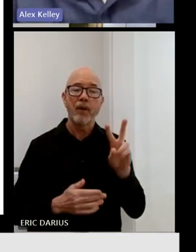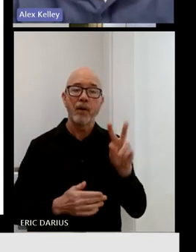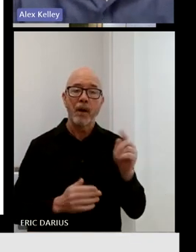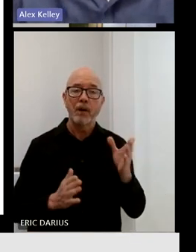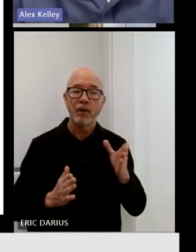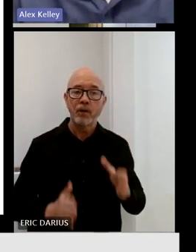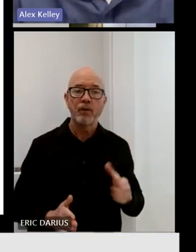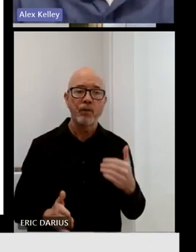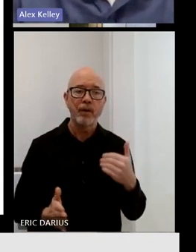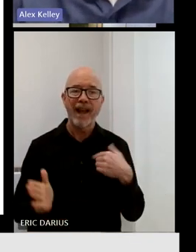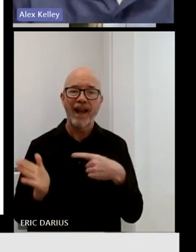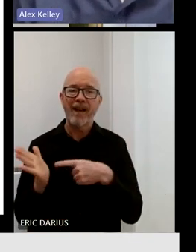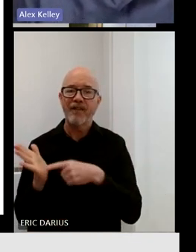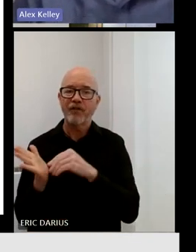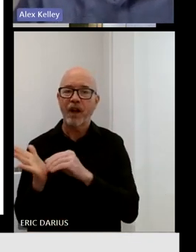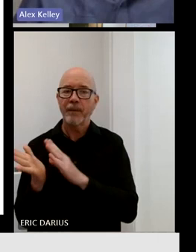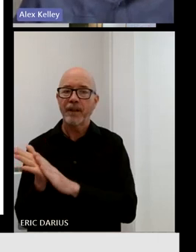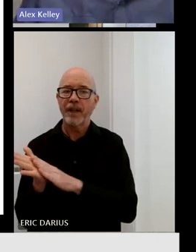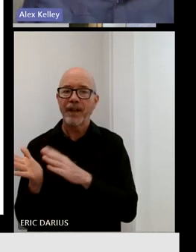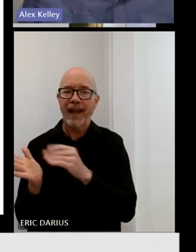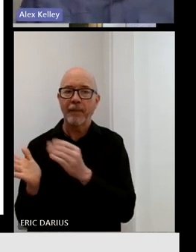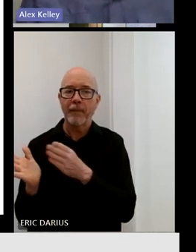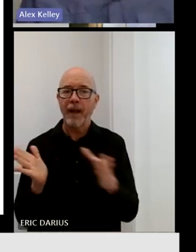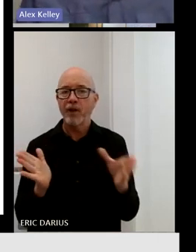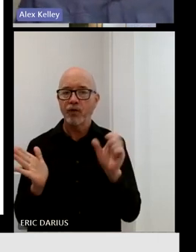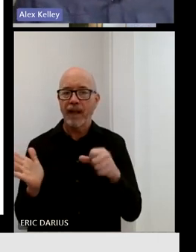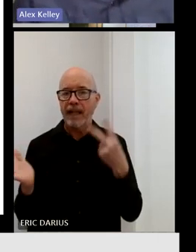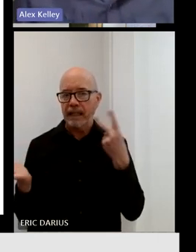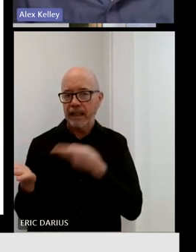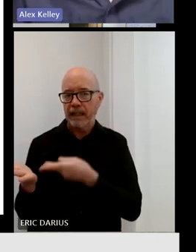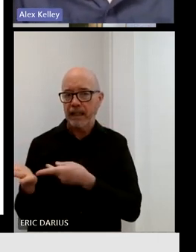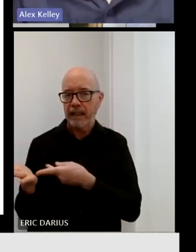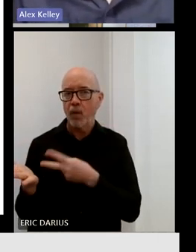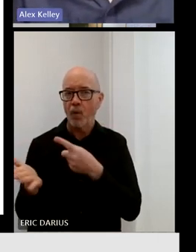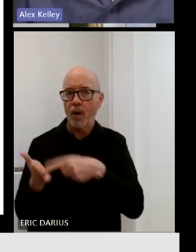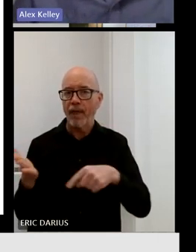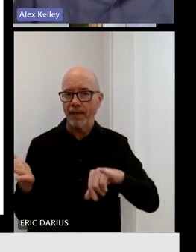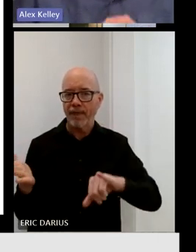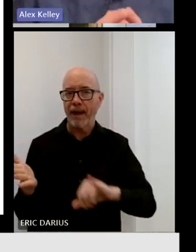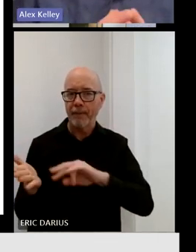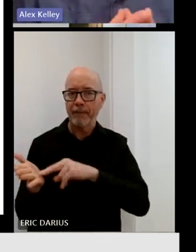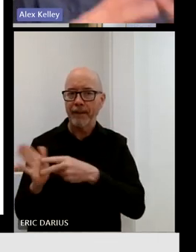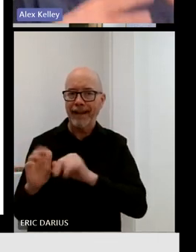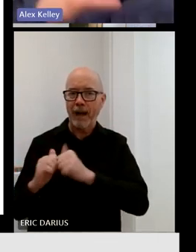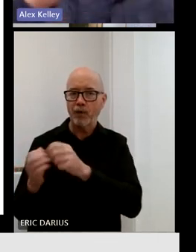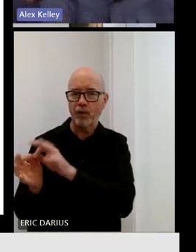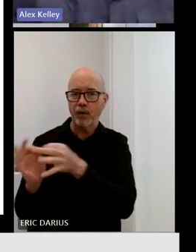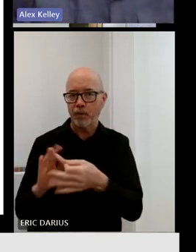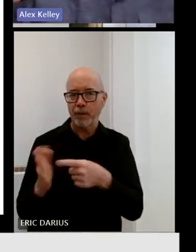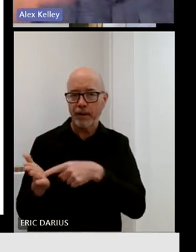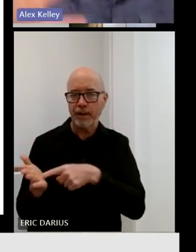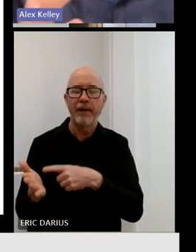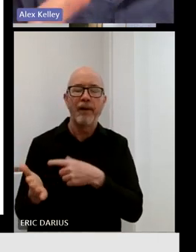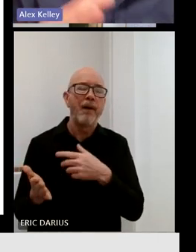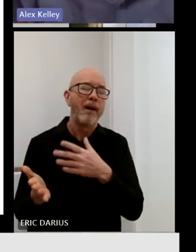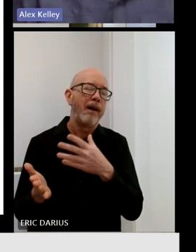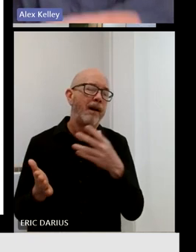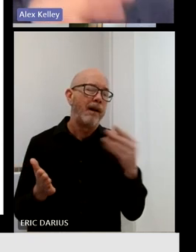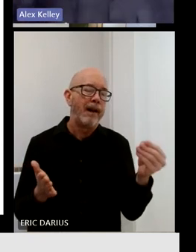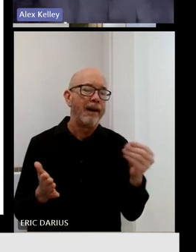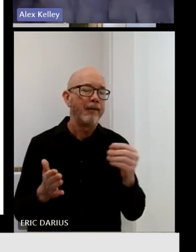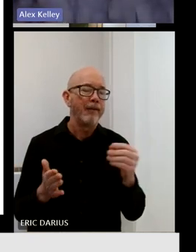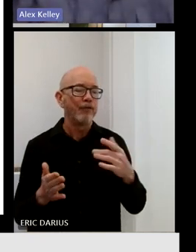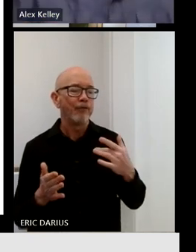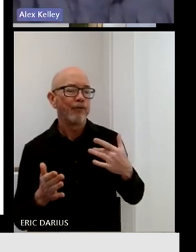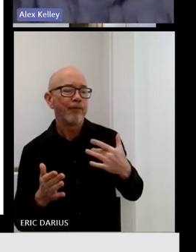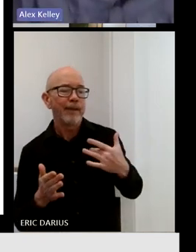the plan about what that actually means. But ultimately, we think a state runs based on the typical cost of those services.